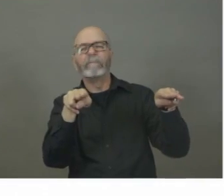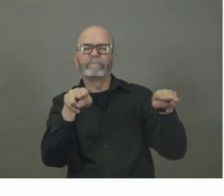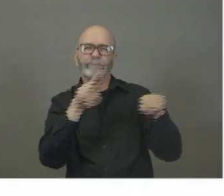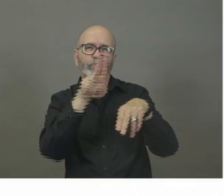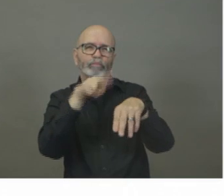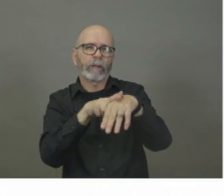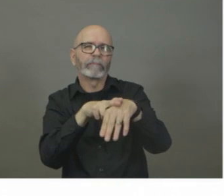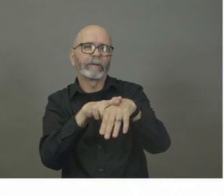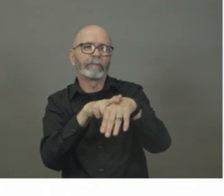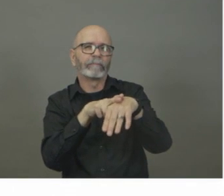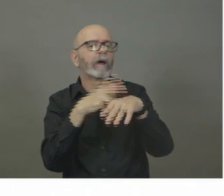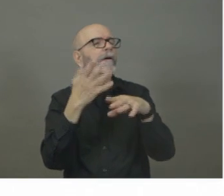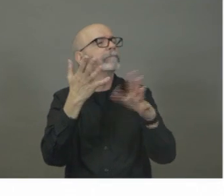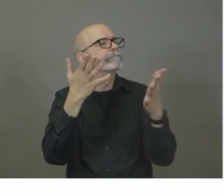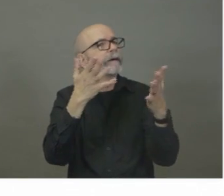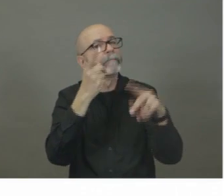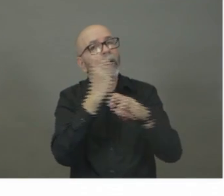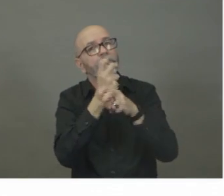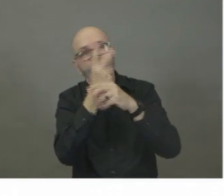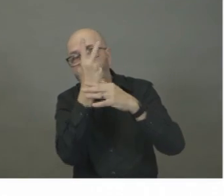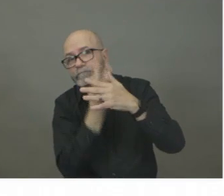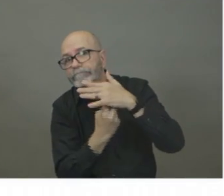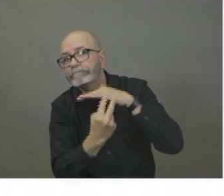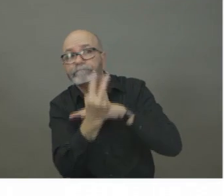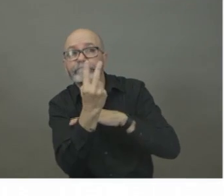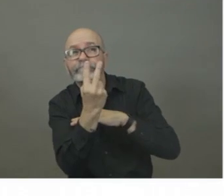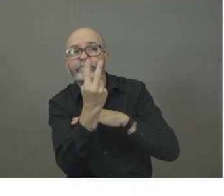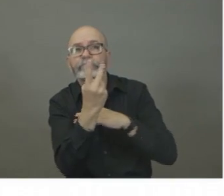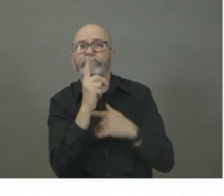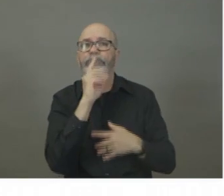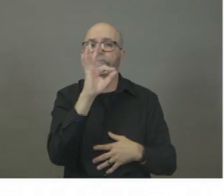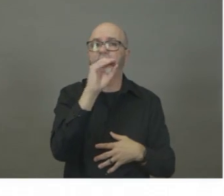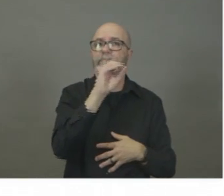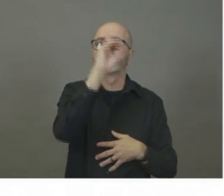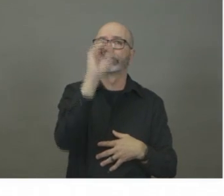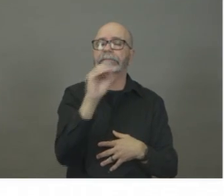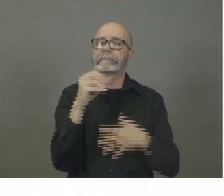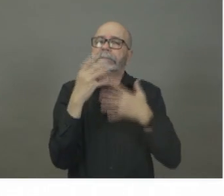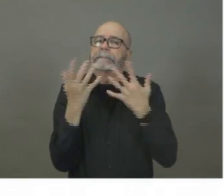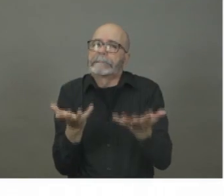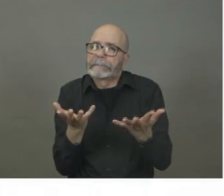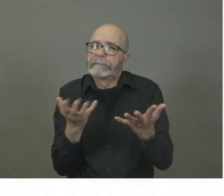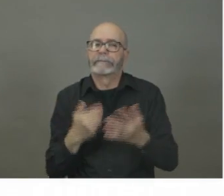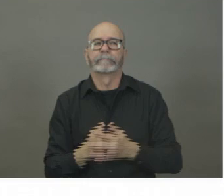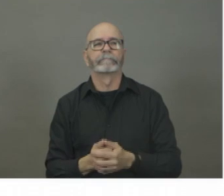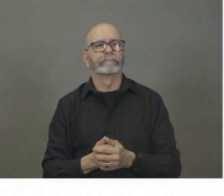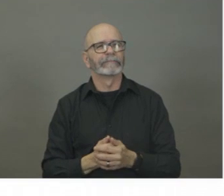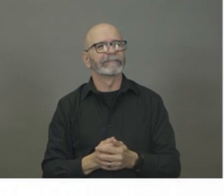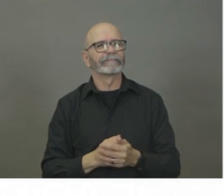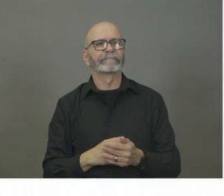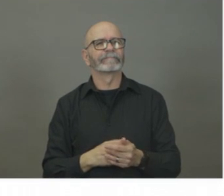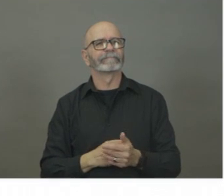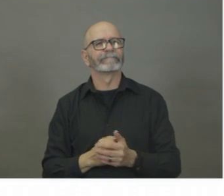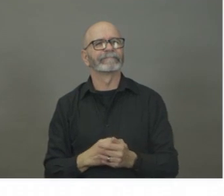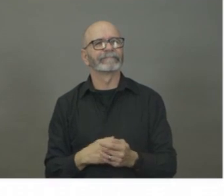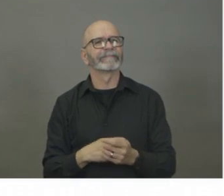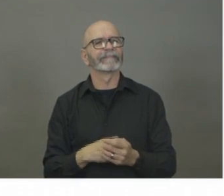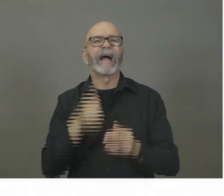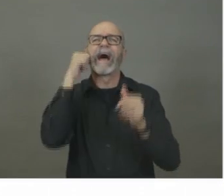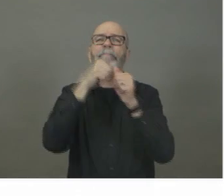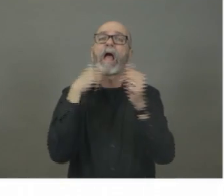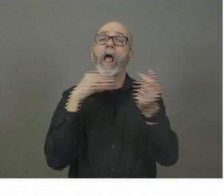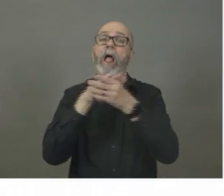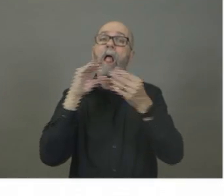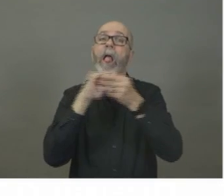but, uh, usually, uh, upwards of 90 percent. Can you talk a little bit, because you were a little cryptic, about this fake newscast that had quotes from you?